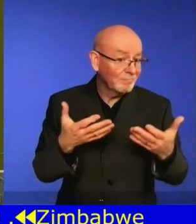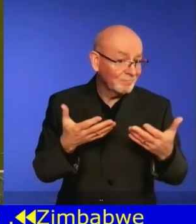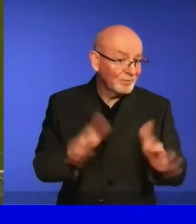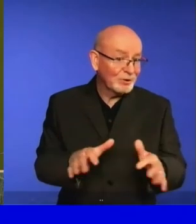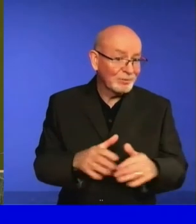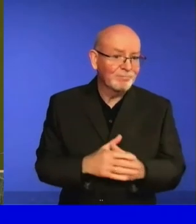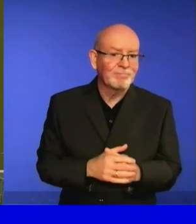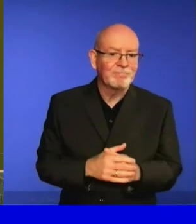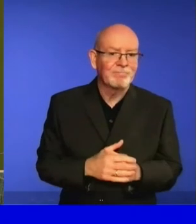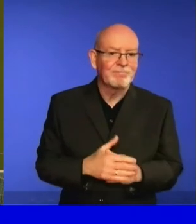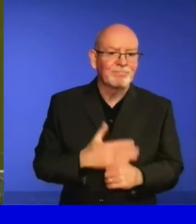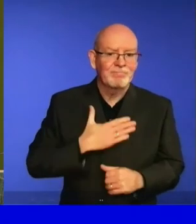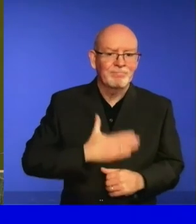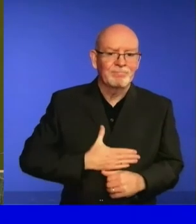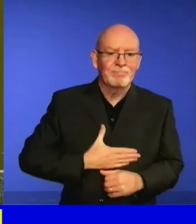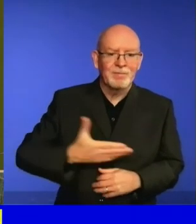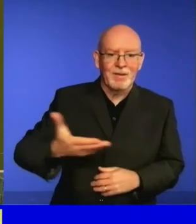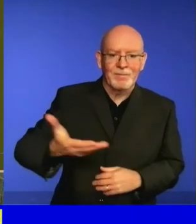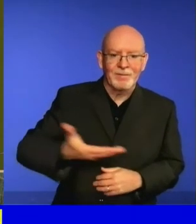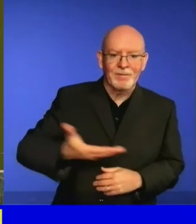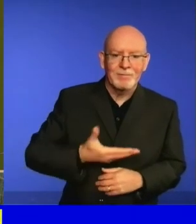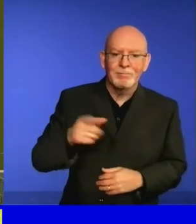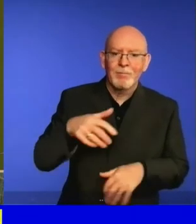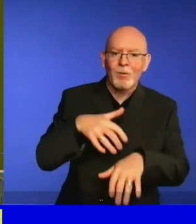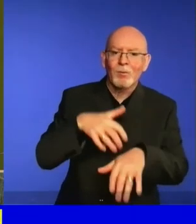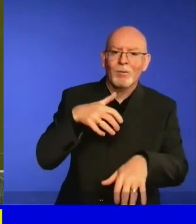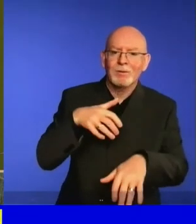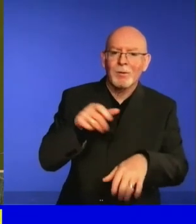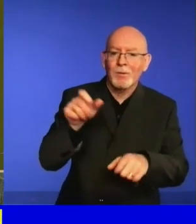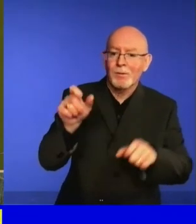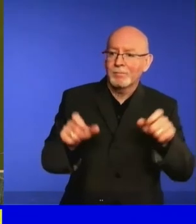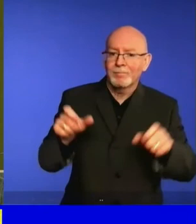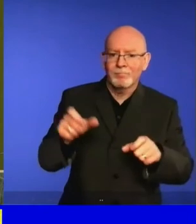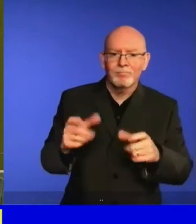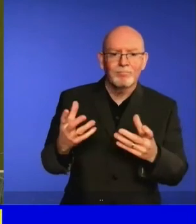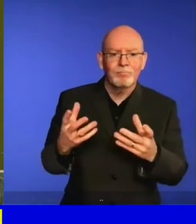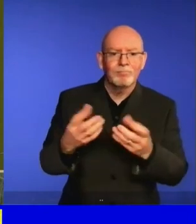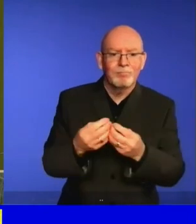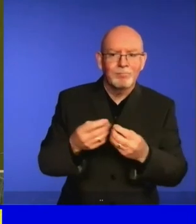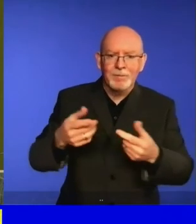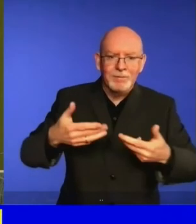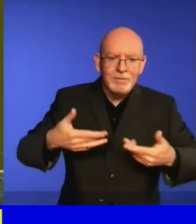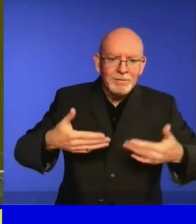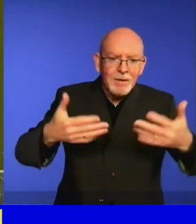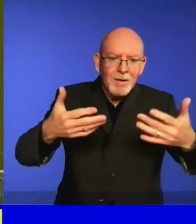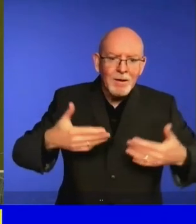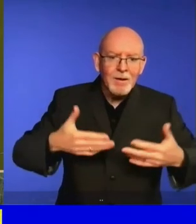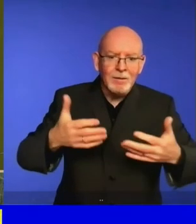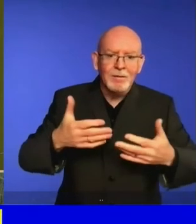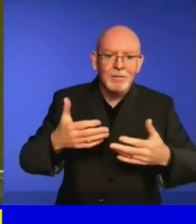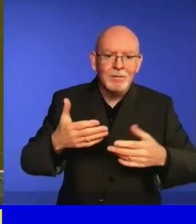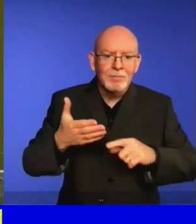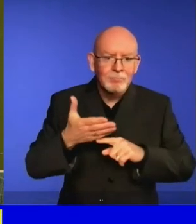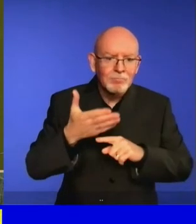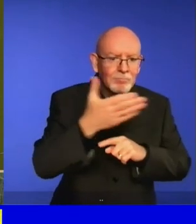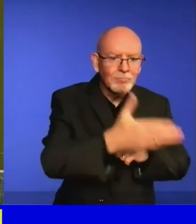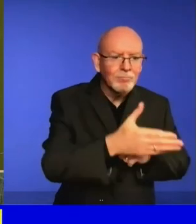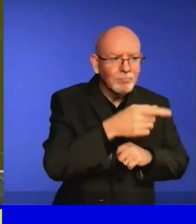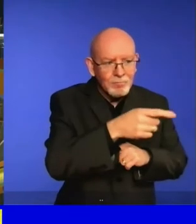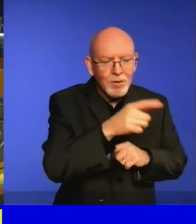Council for the counting of the ballots. Upon receipt of the results certified by the tellers,